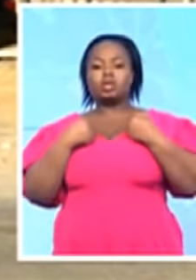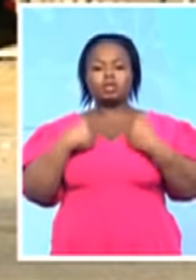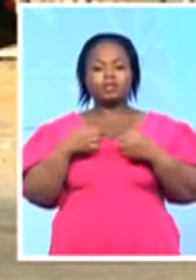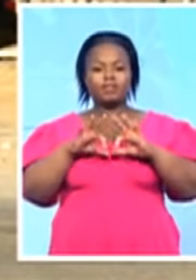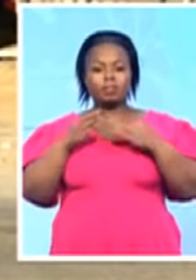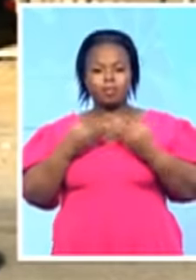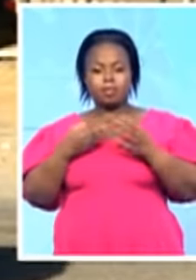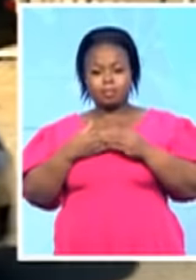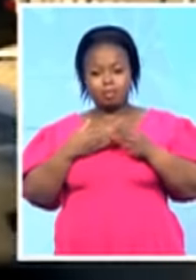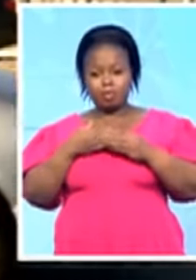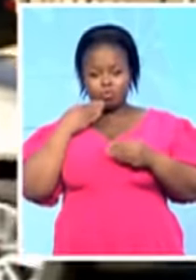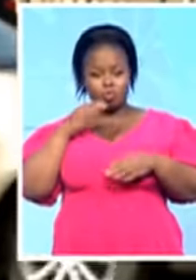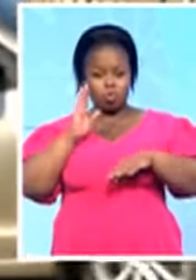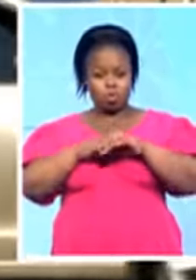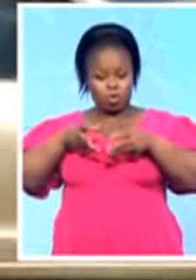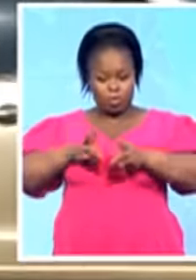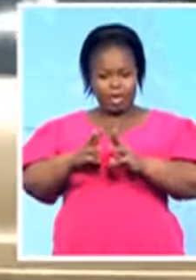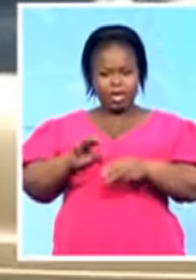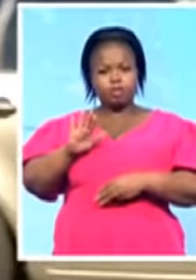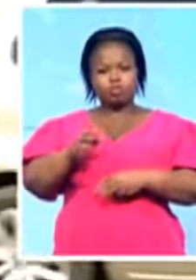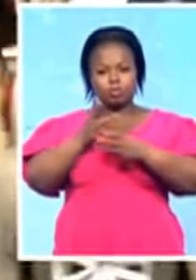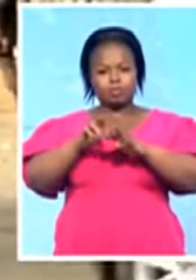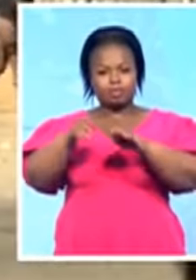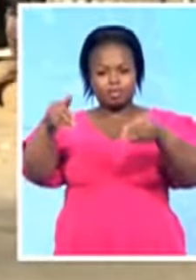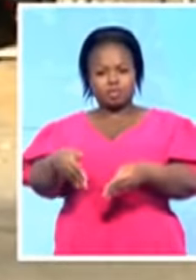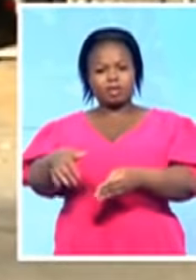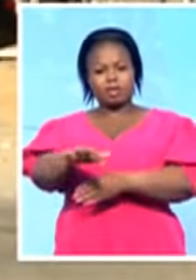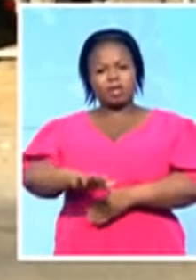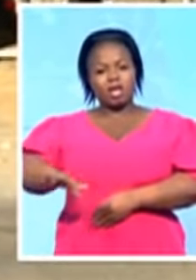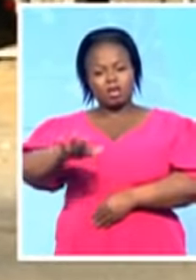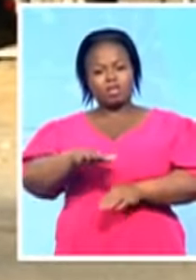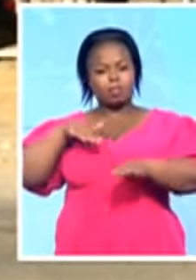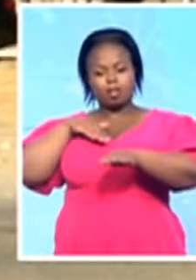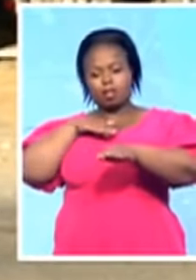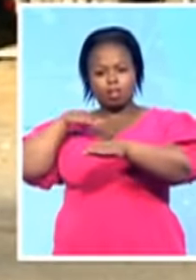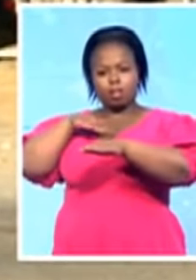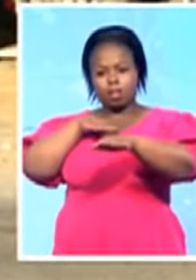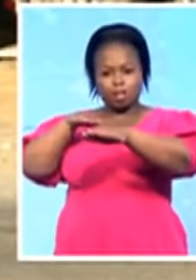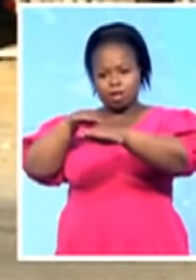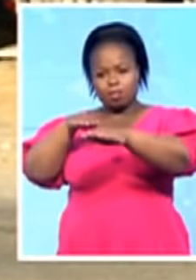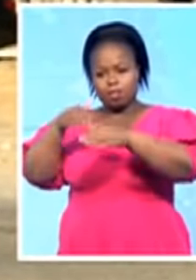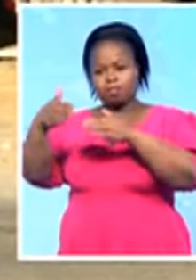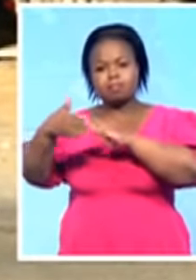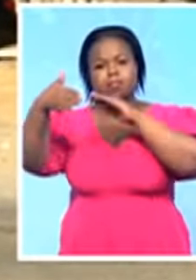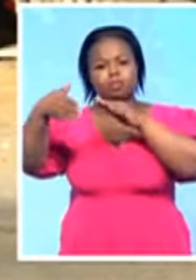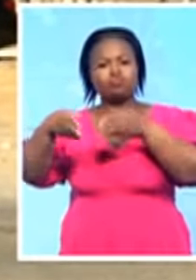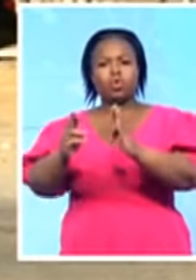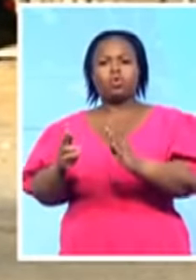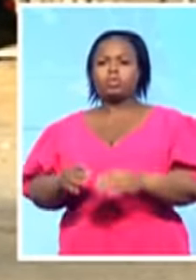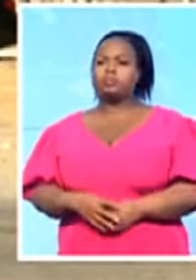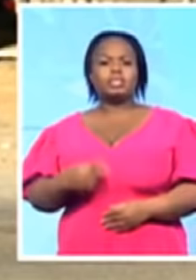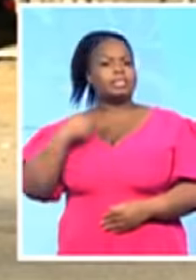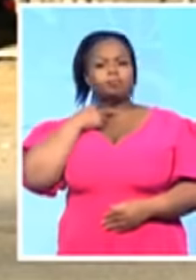to a burial site. And at the time, unfortunately, it turned and were unable to speak to them. But just the